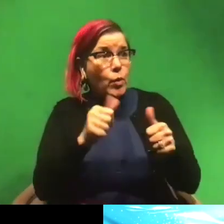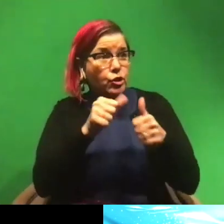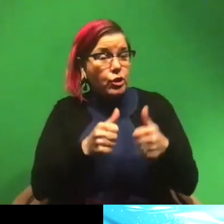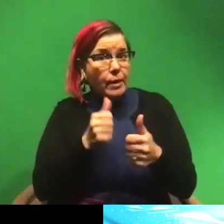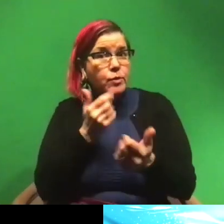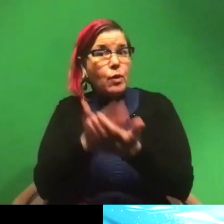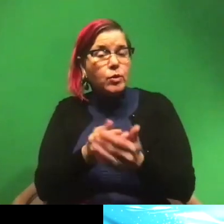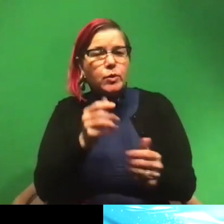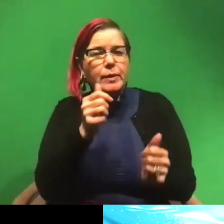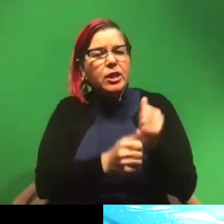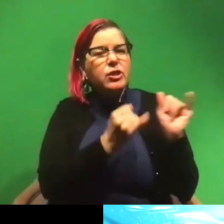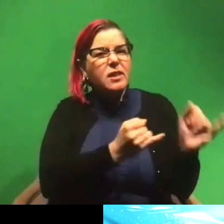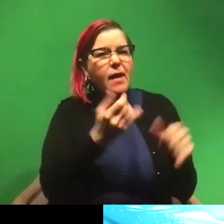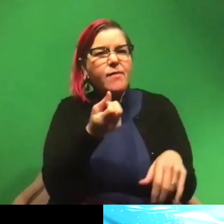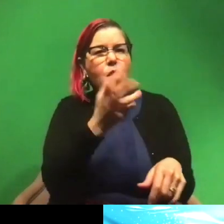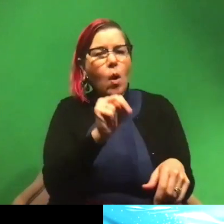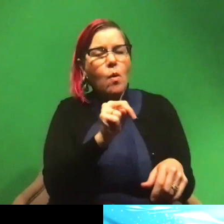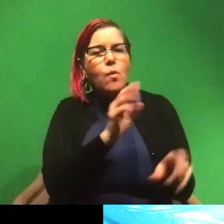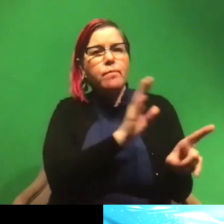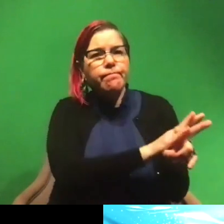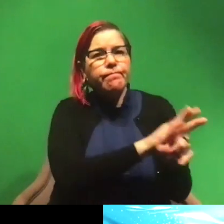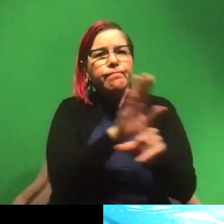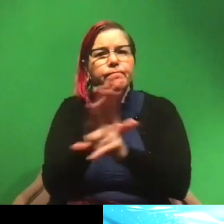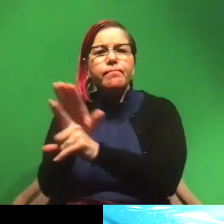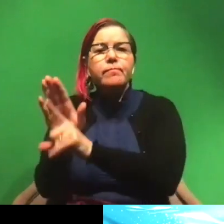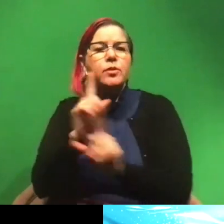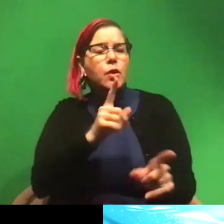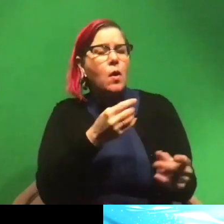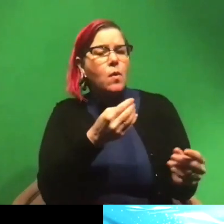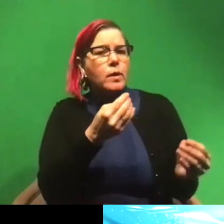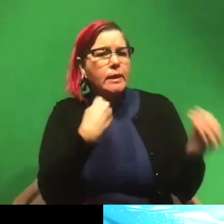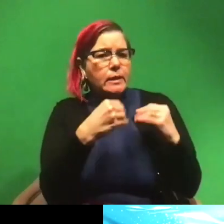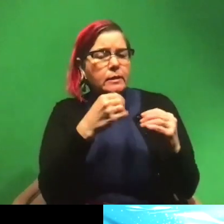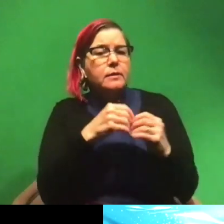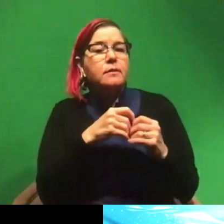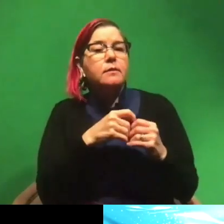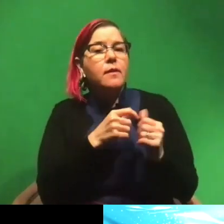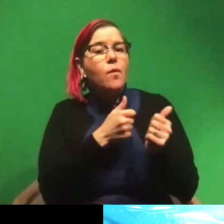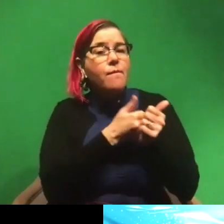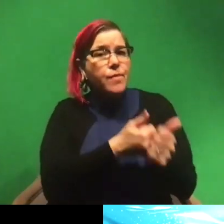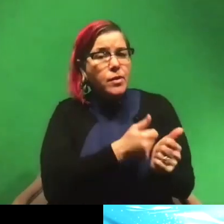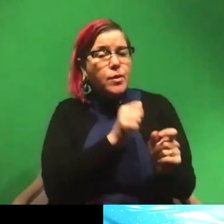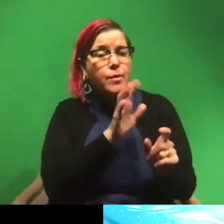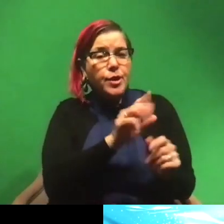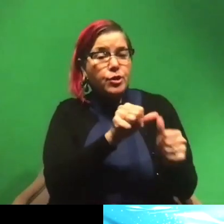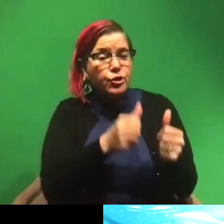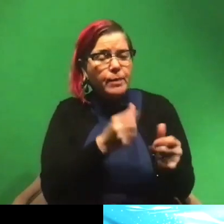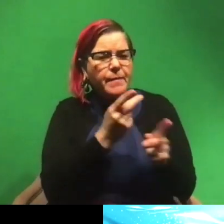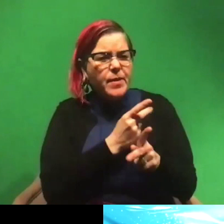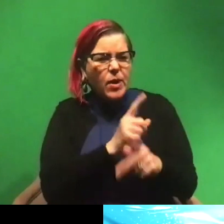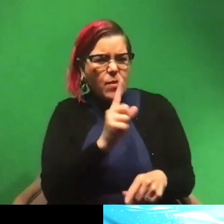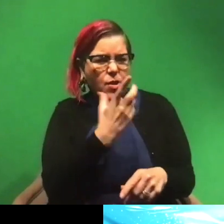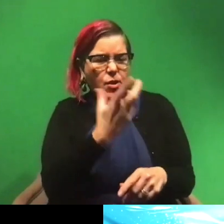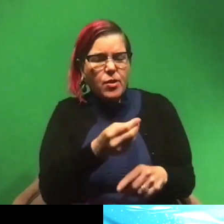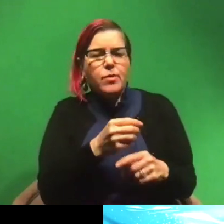Each individual has their own designated place to go to eat. Um, and they follow the shape to figure out where they need to go to